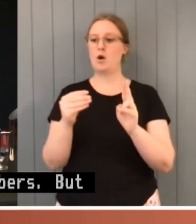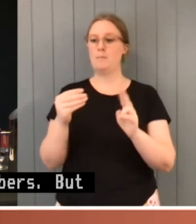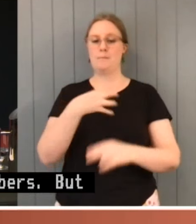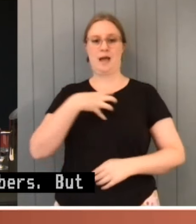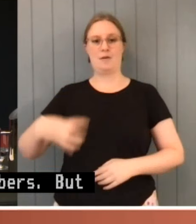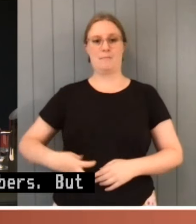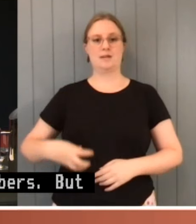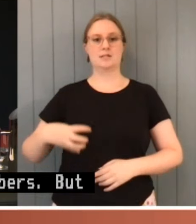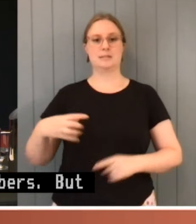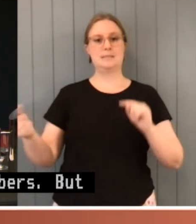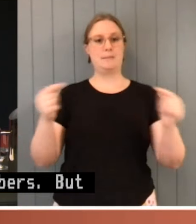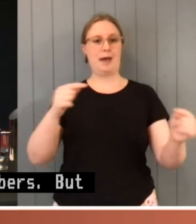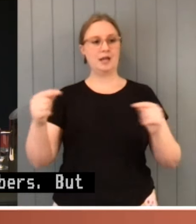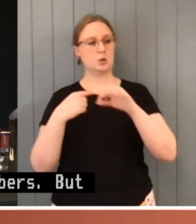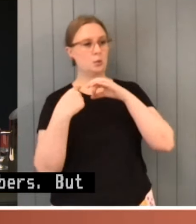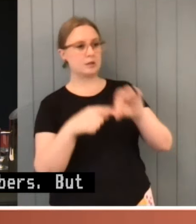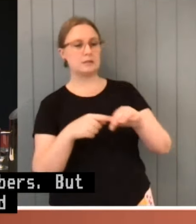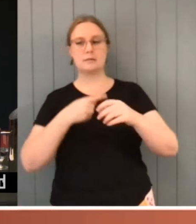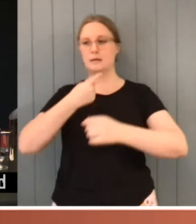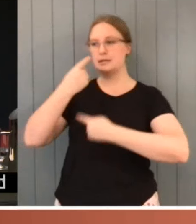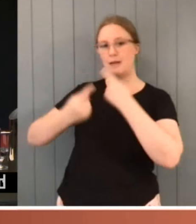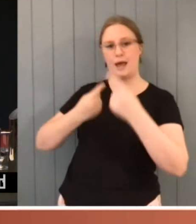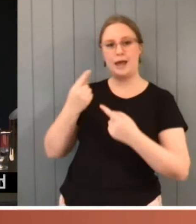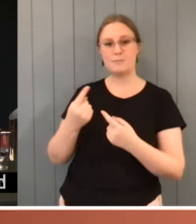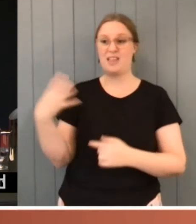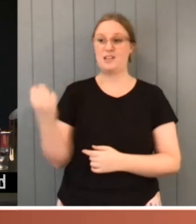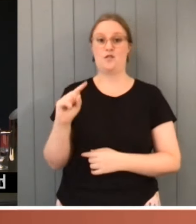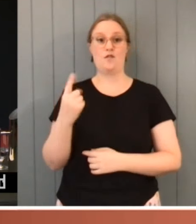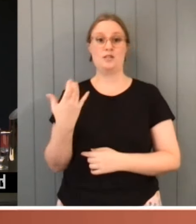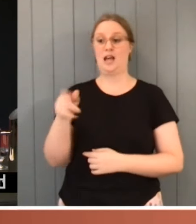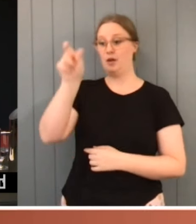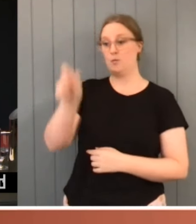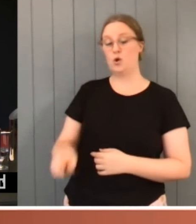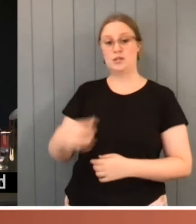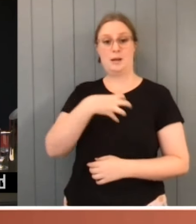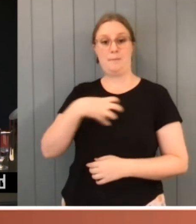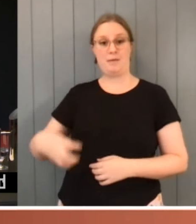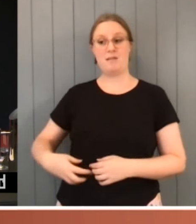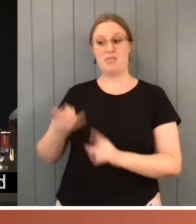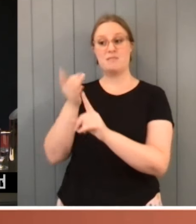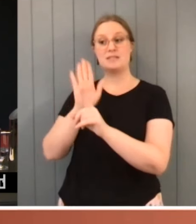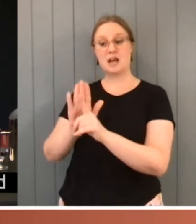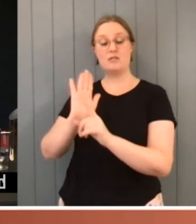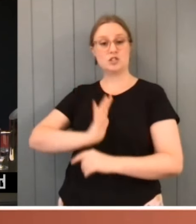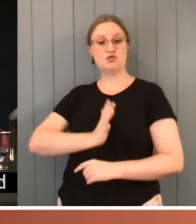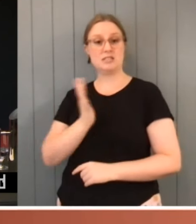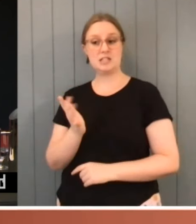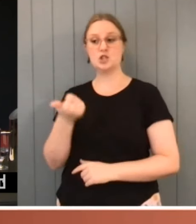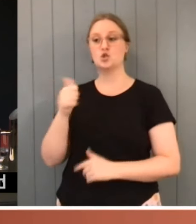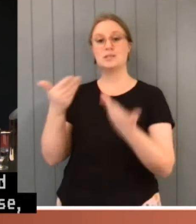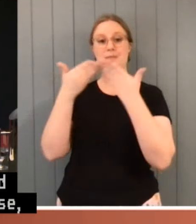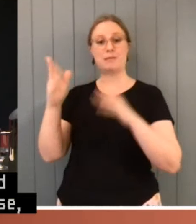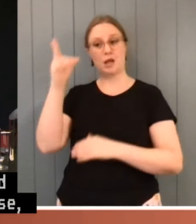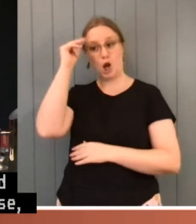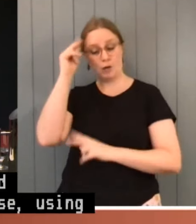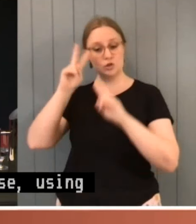using maybe the parliamentary library or personal research assistants to look at that. There